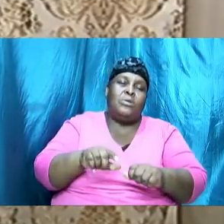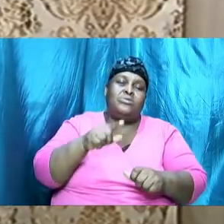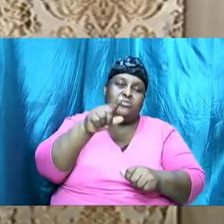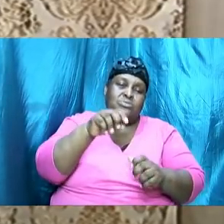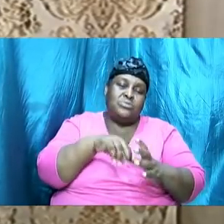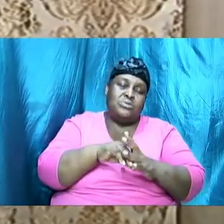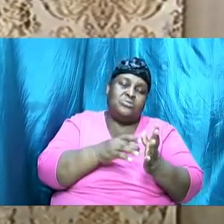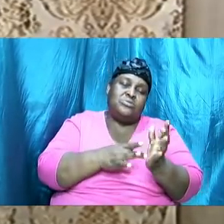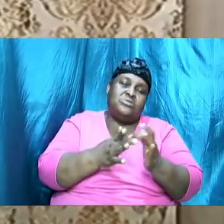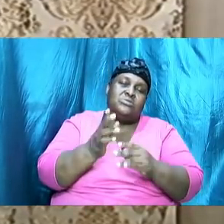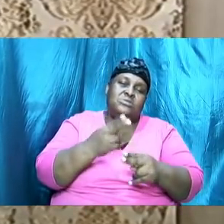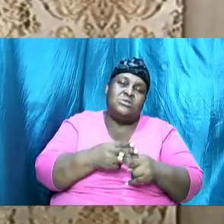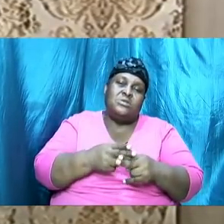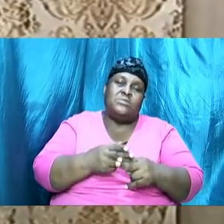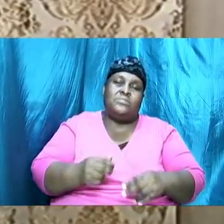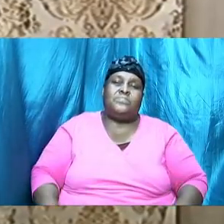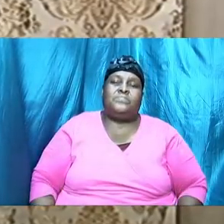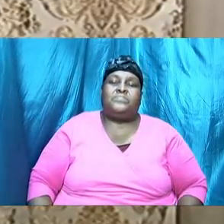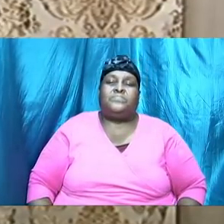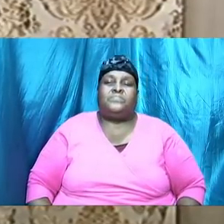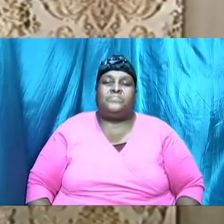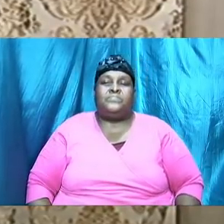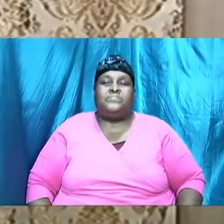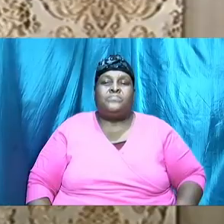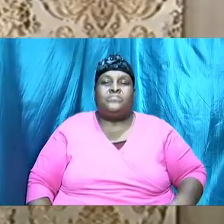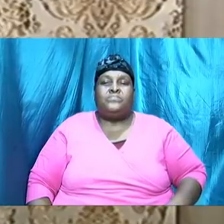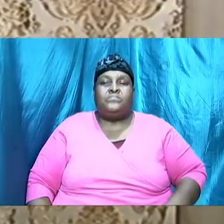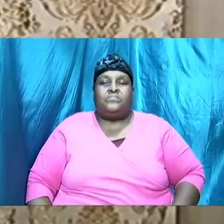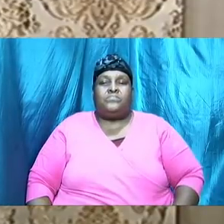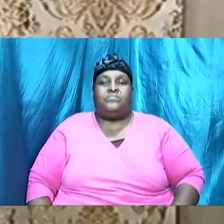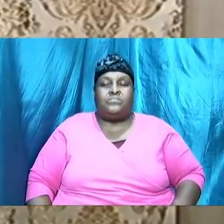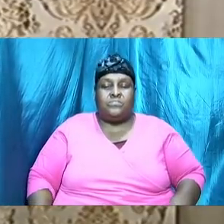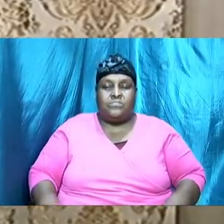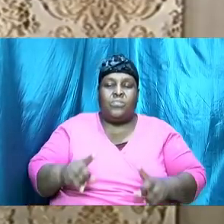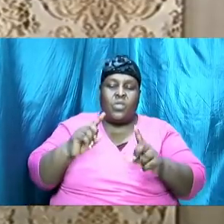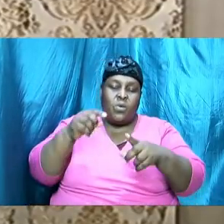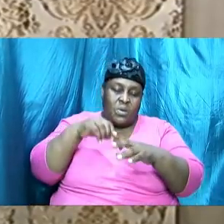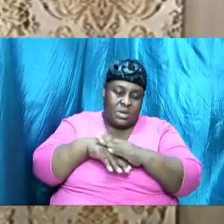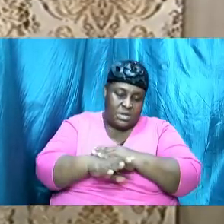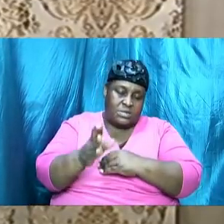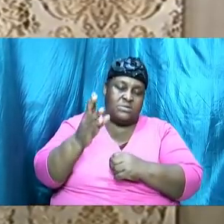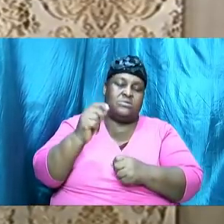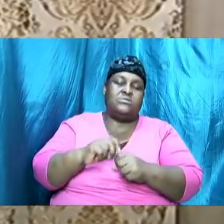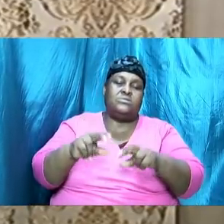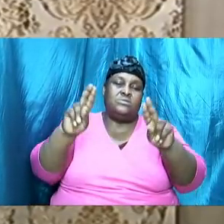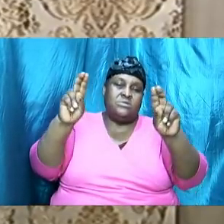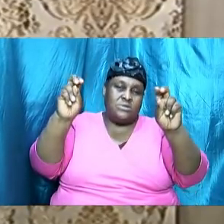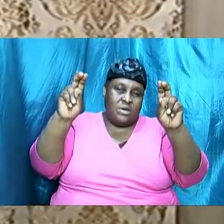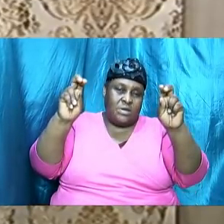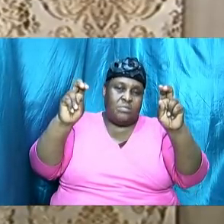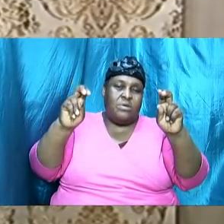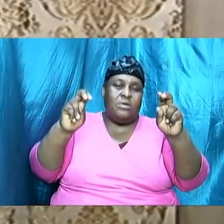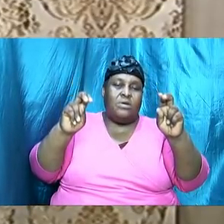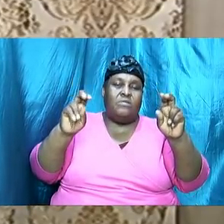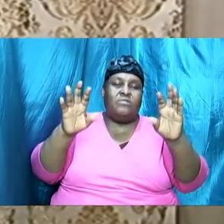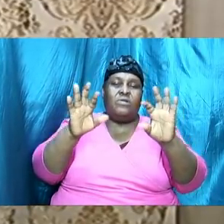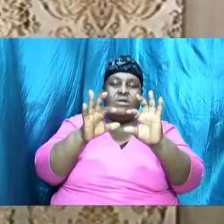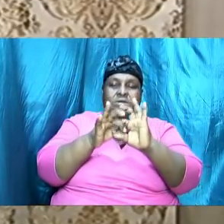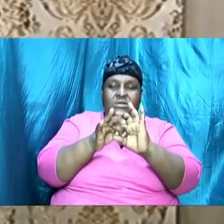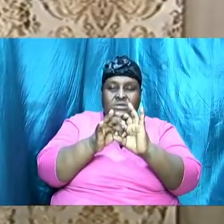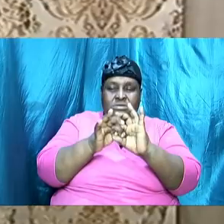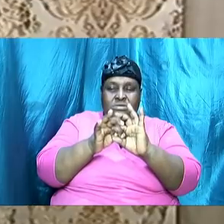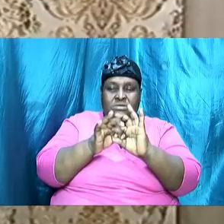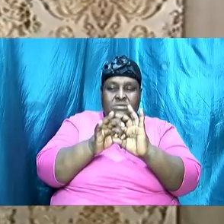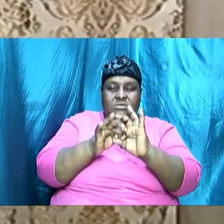Now, we are going to go into the subject of relationship, and it is important that we understand